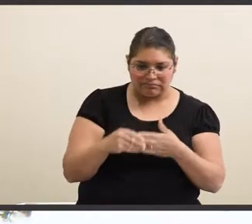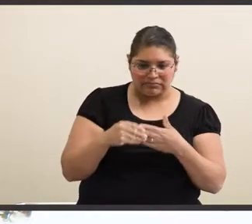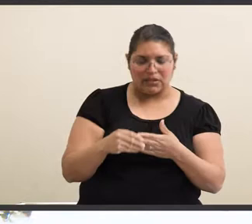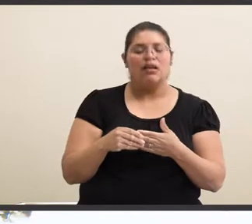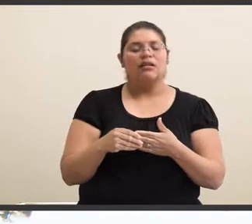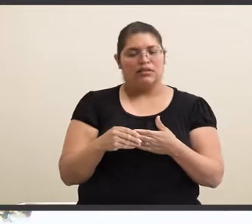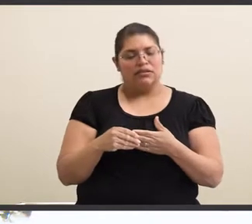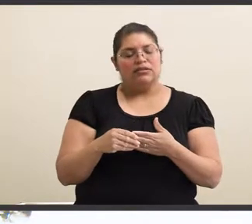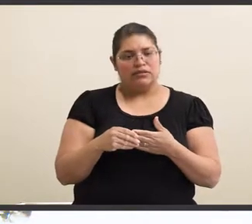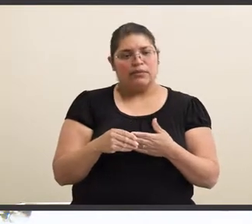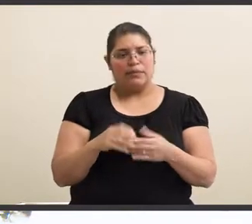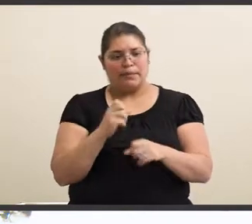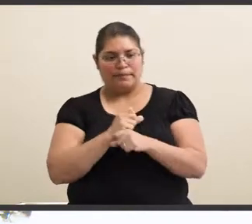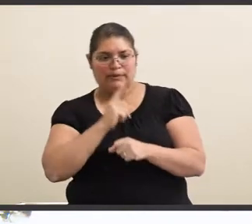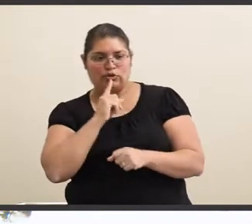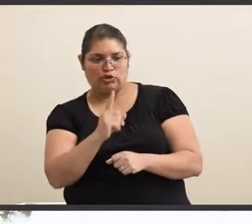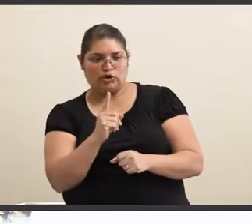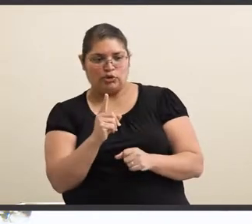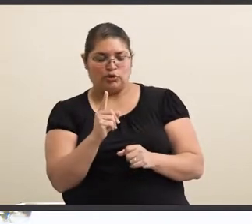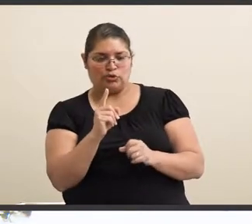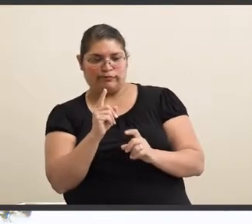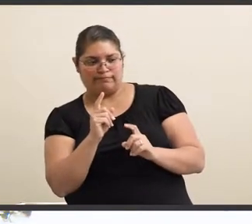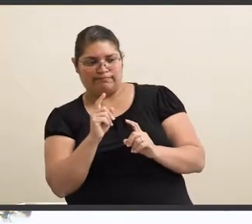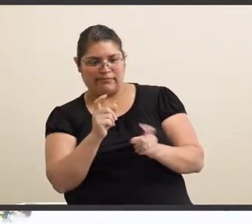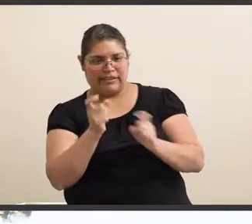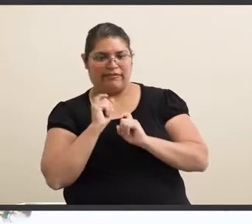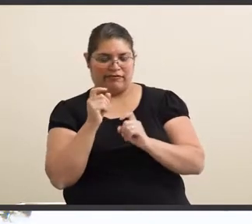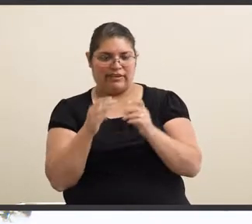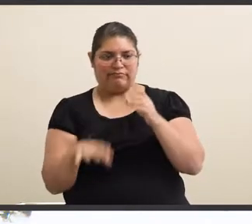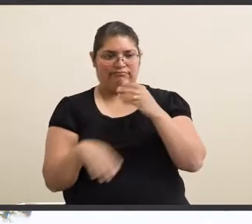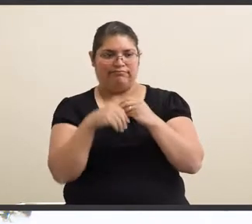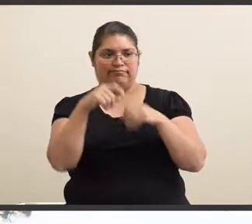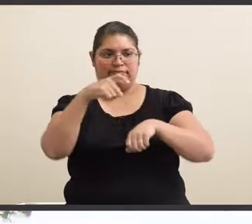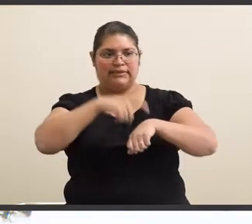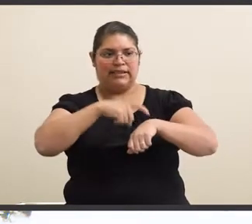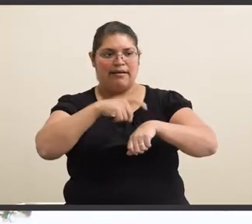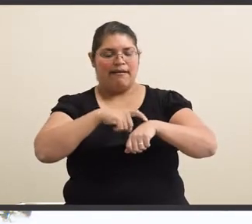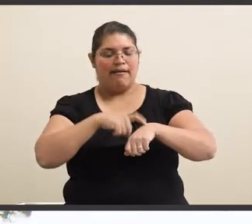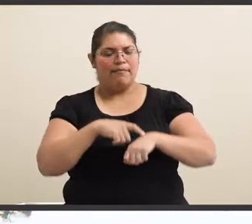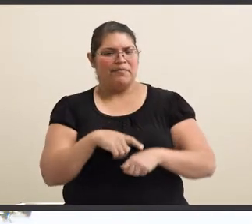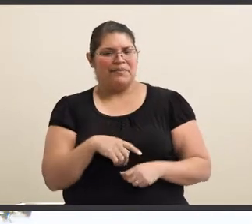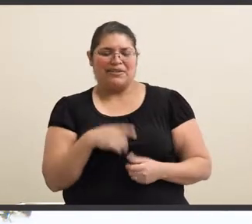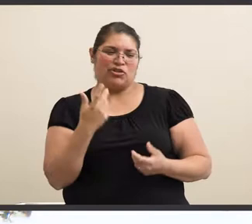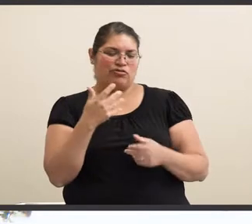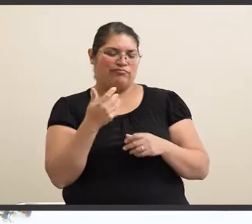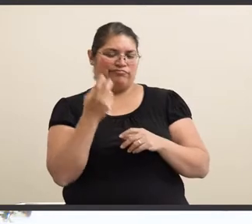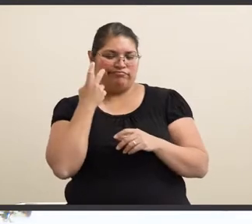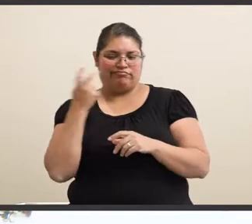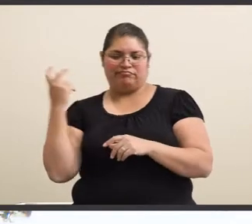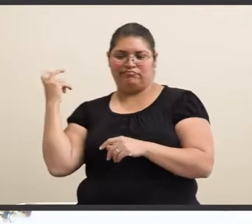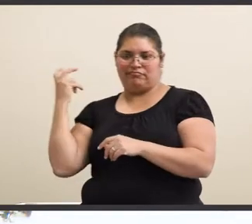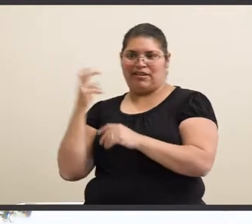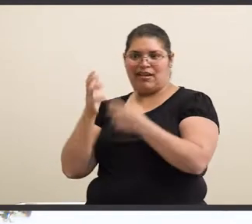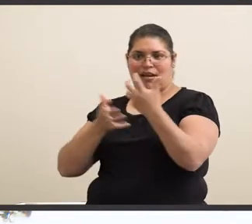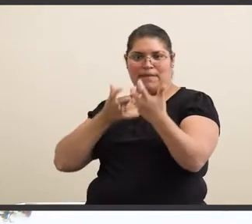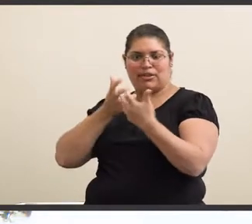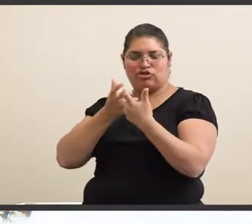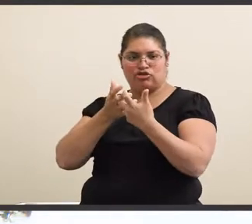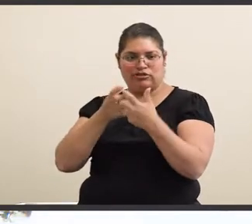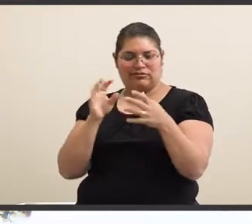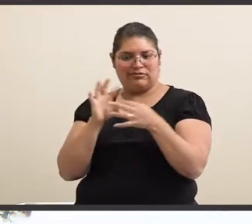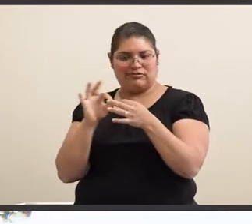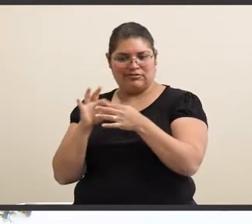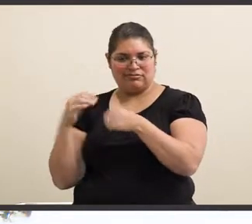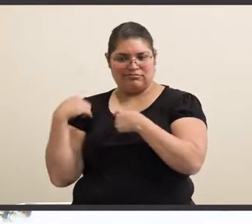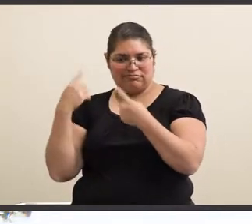that we get more time as necessary. Just referring back to the accommodations and letting